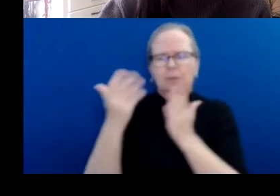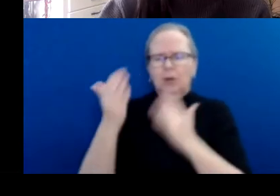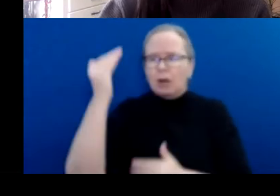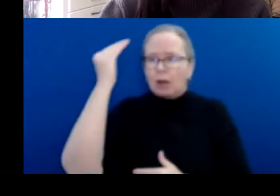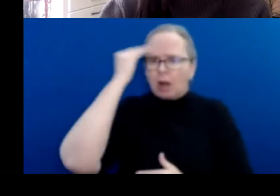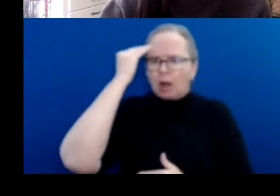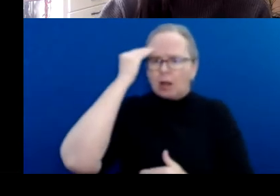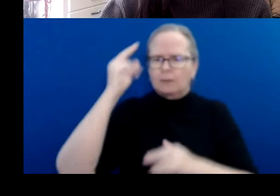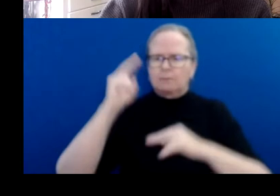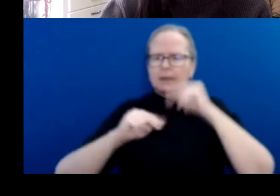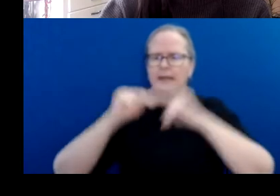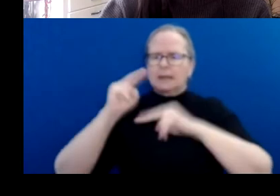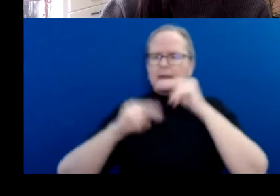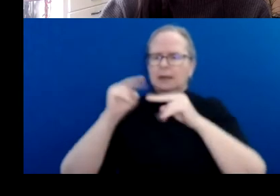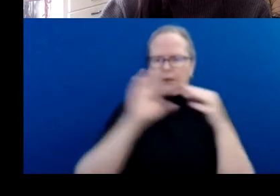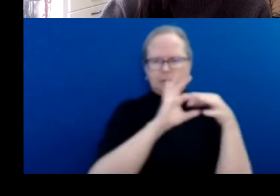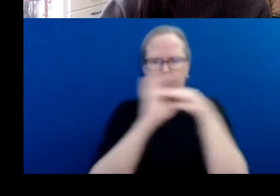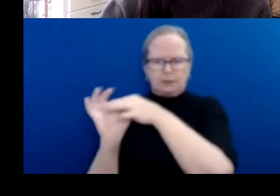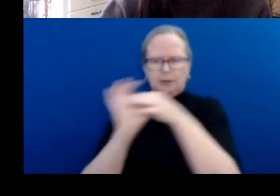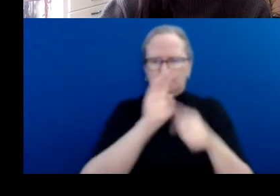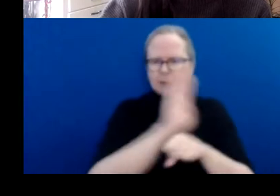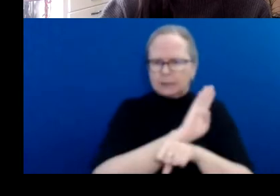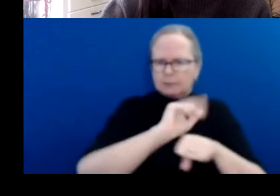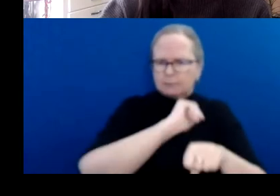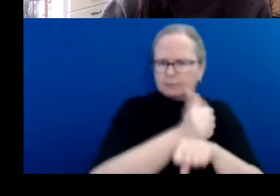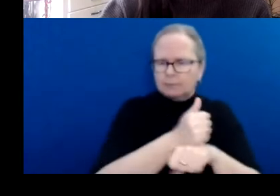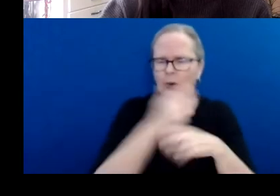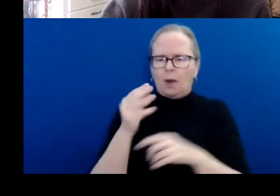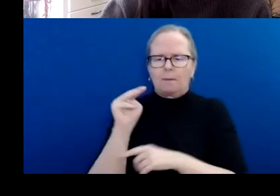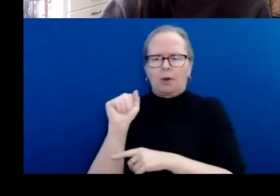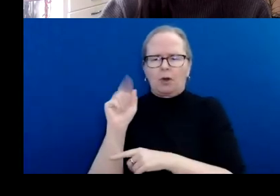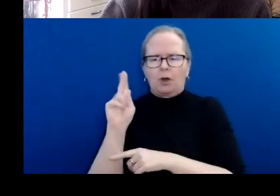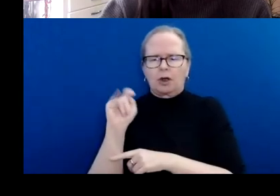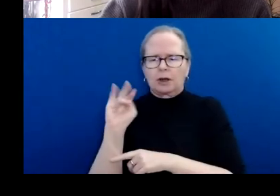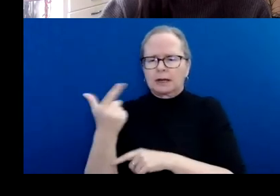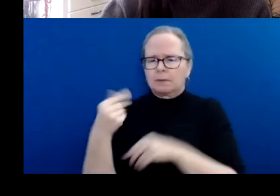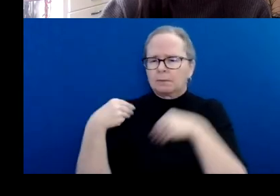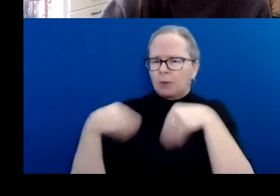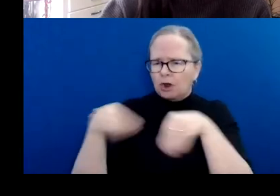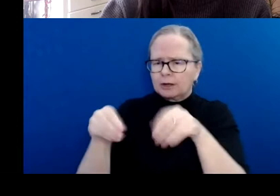marketing, finance, and more.